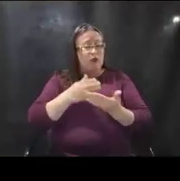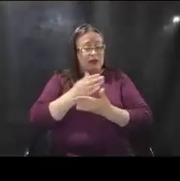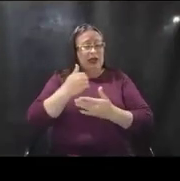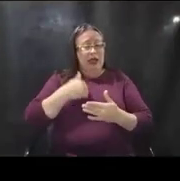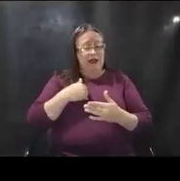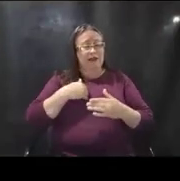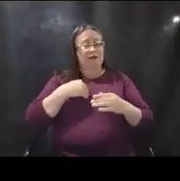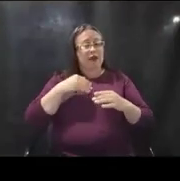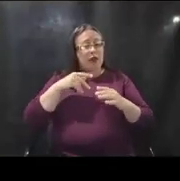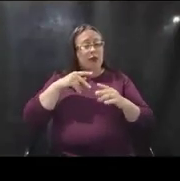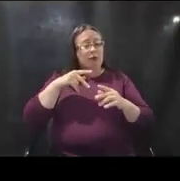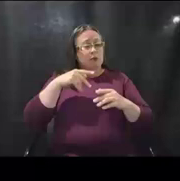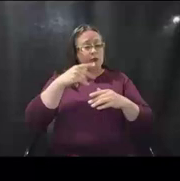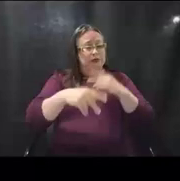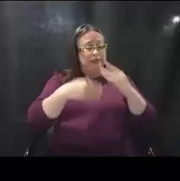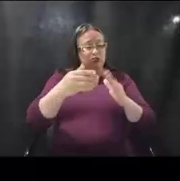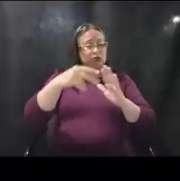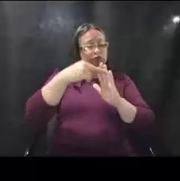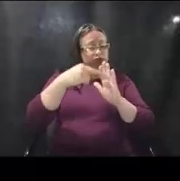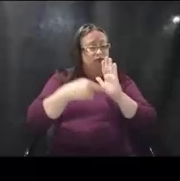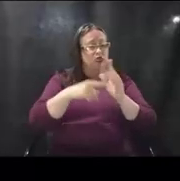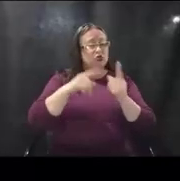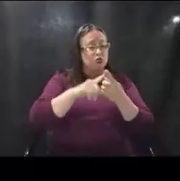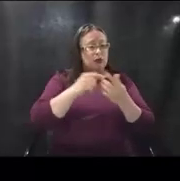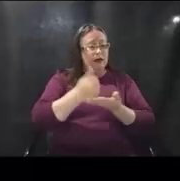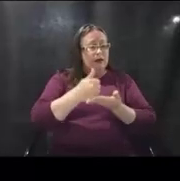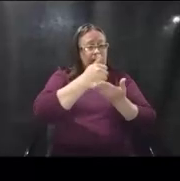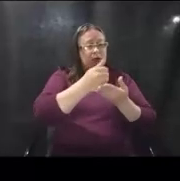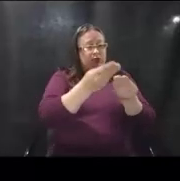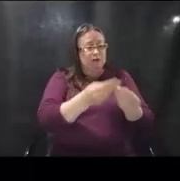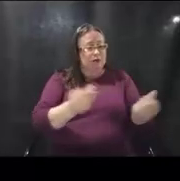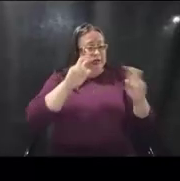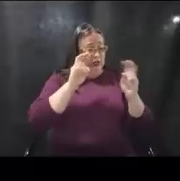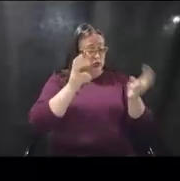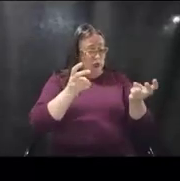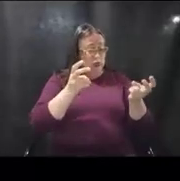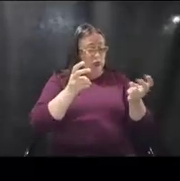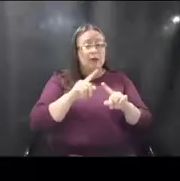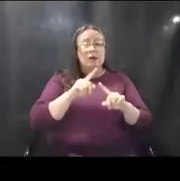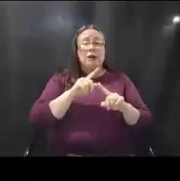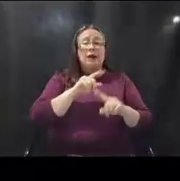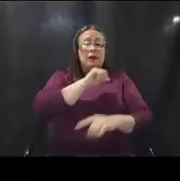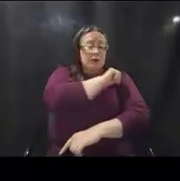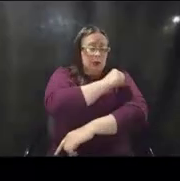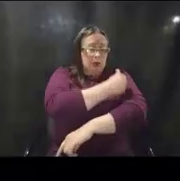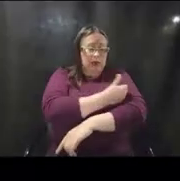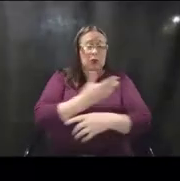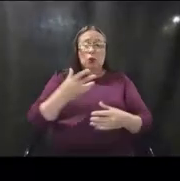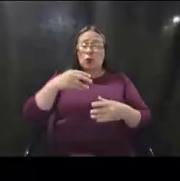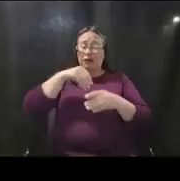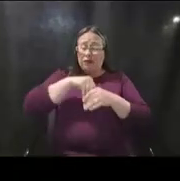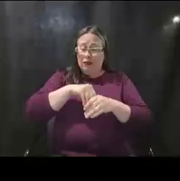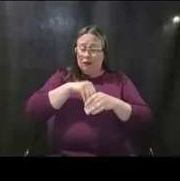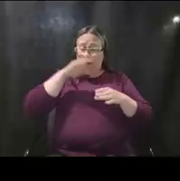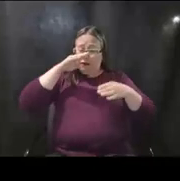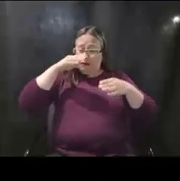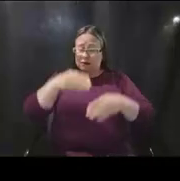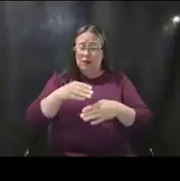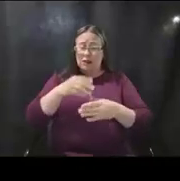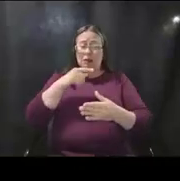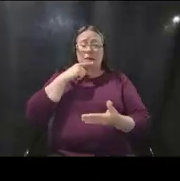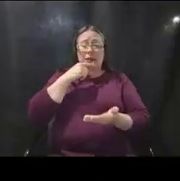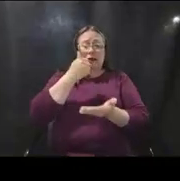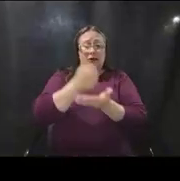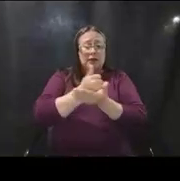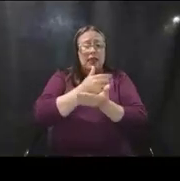civil rights compliance reviews and to resolve issues. However, the focus within the public assistance process and